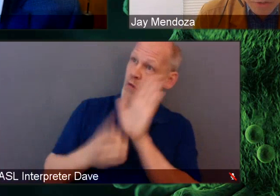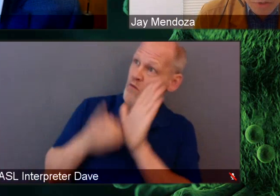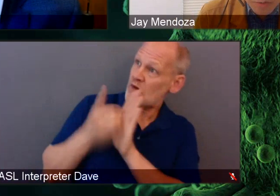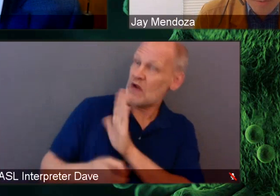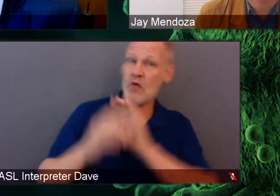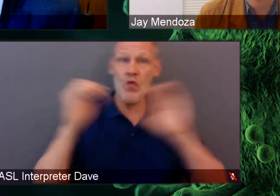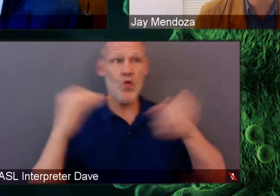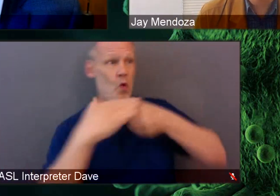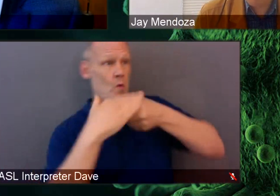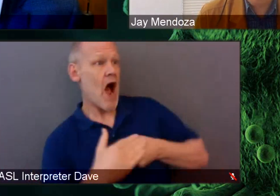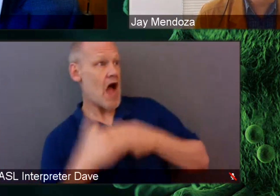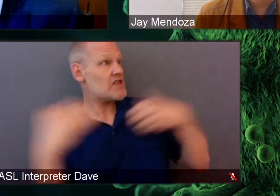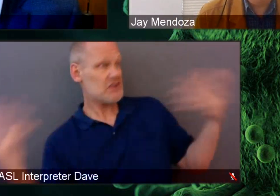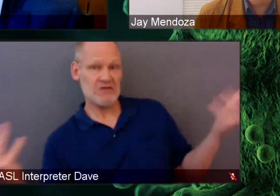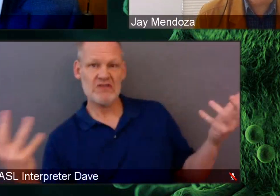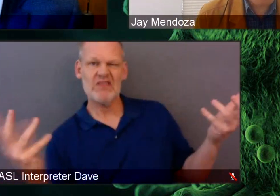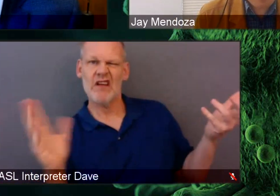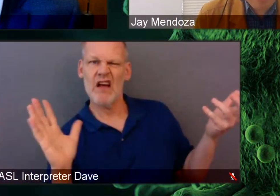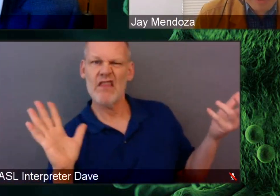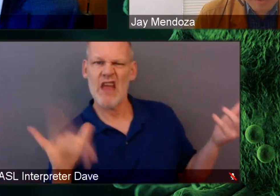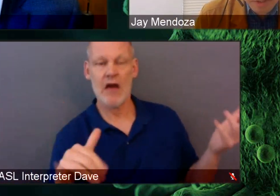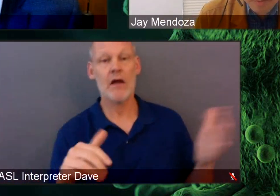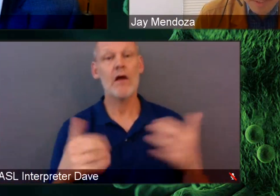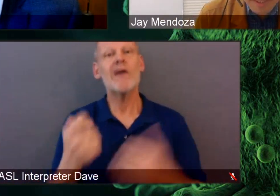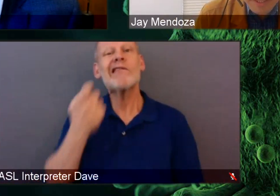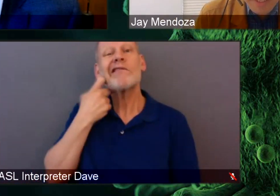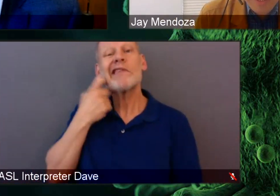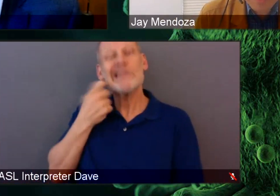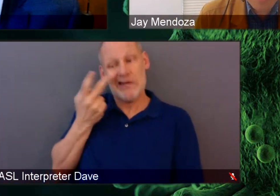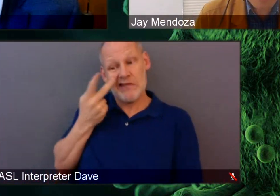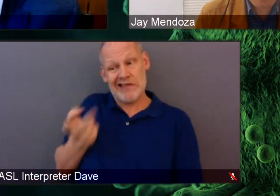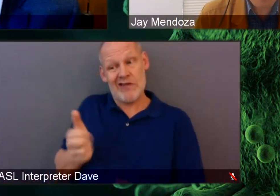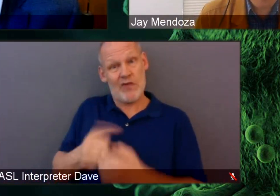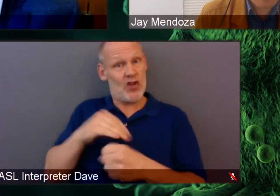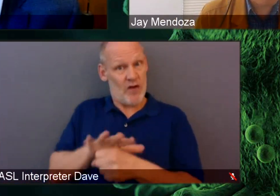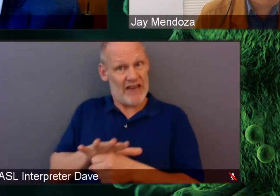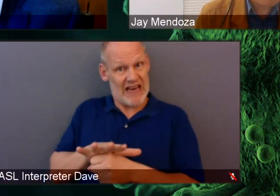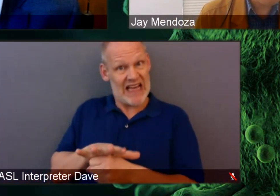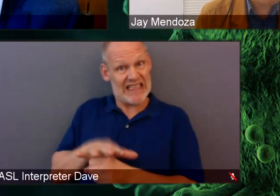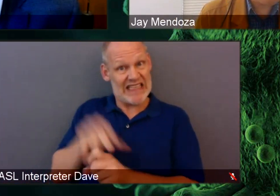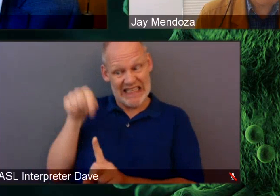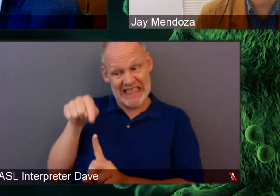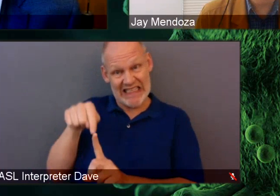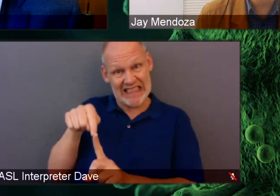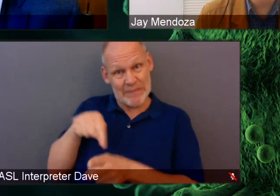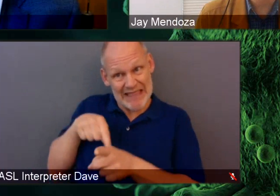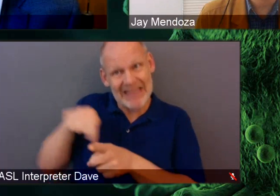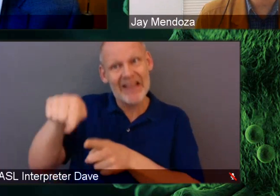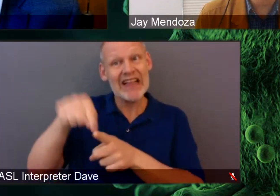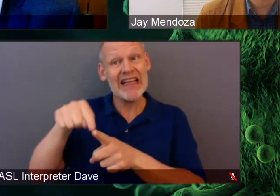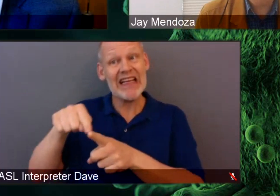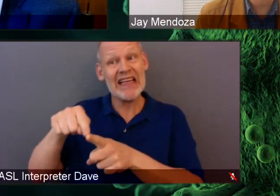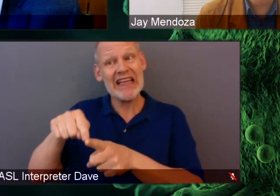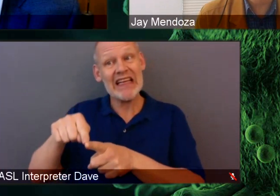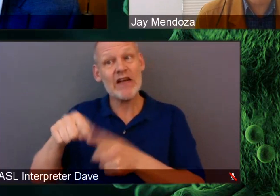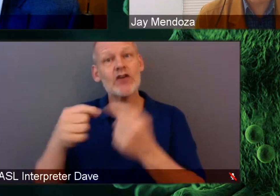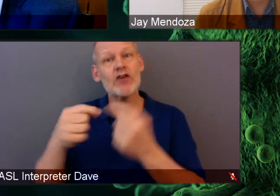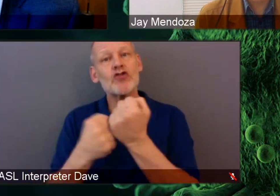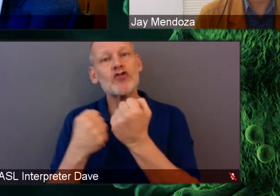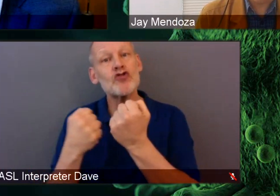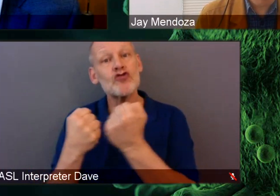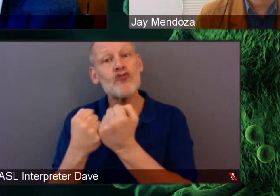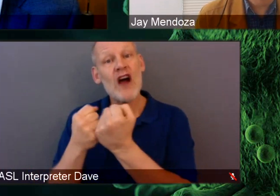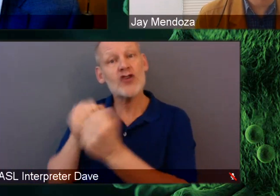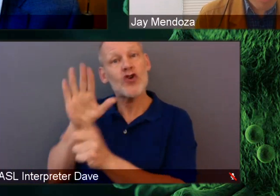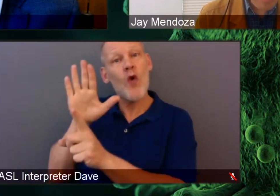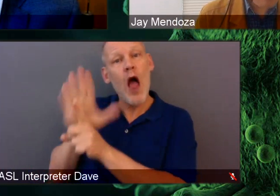And so, and more recently, what we've seen with, especially with COVID-19 is just the large issues of structural racism being,